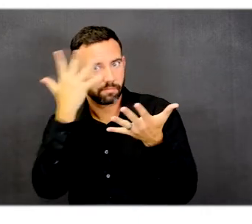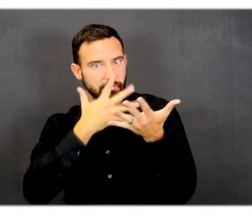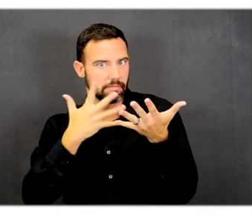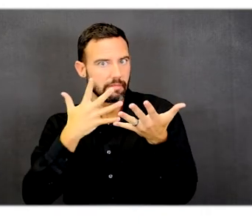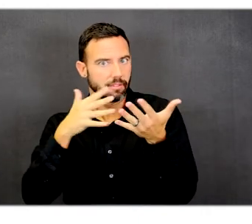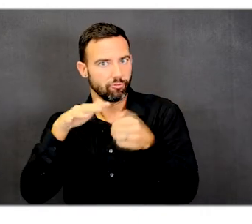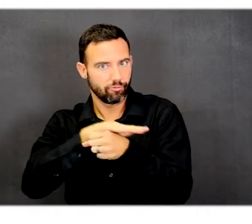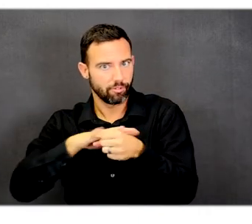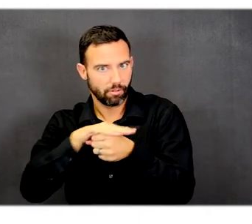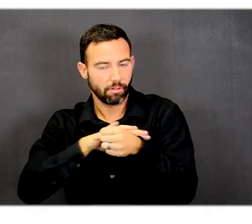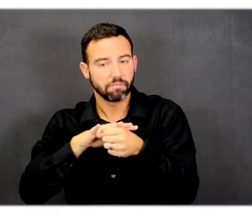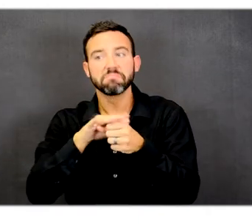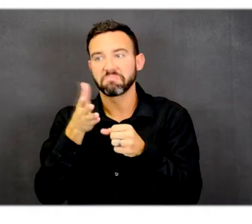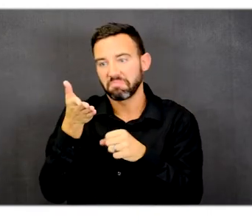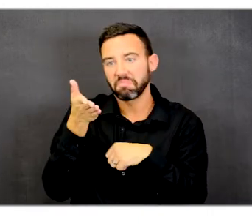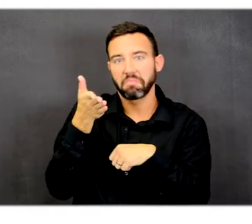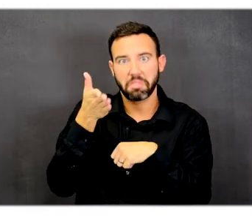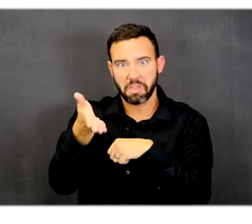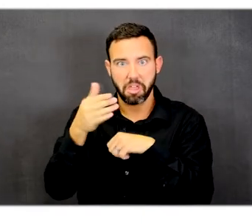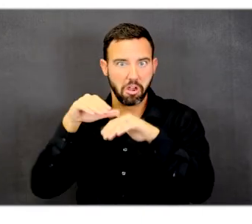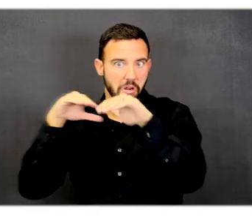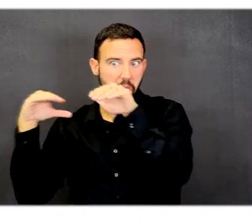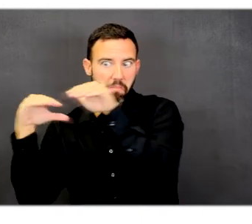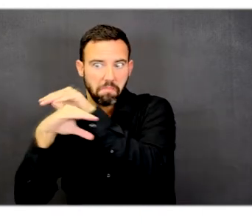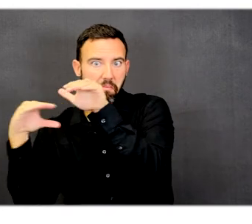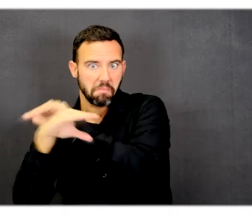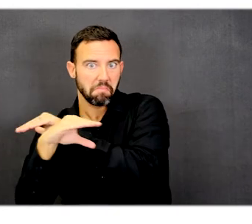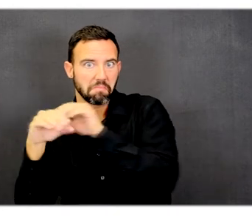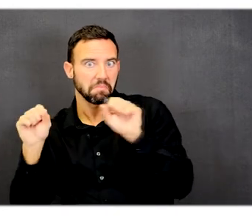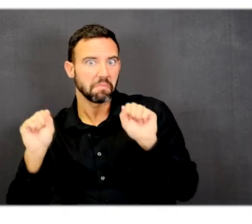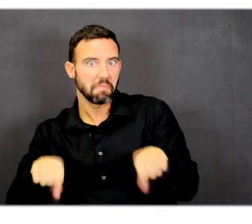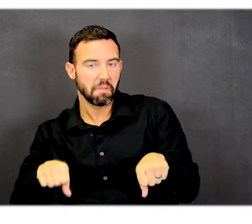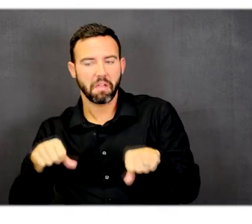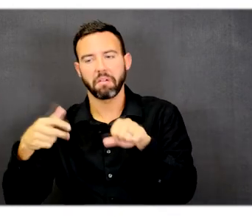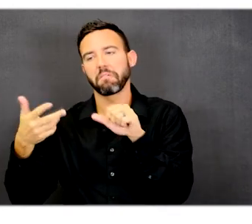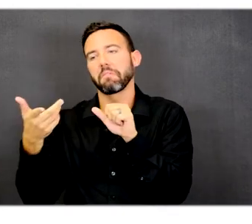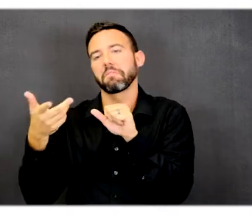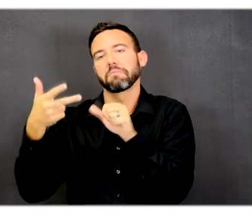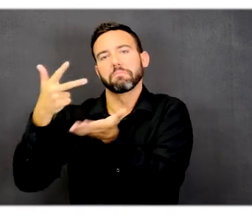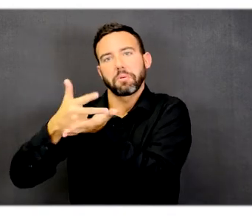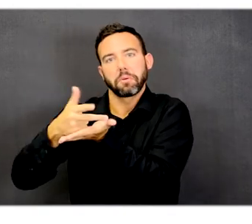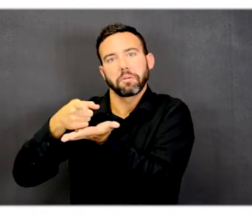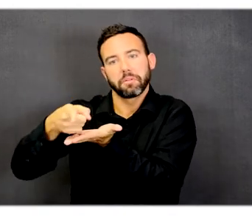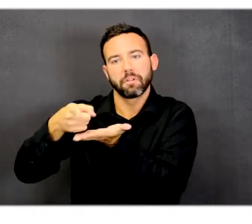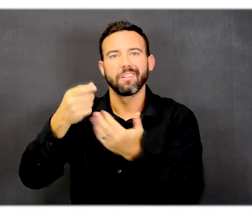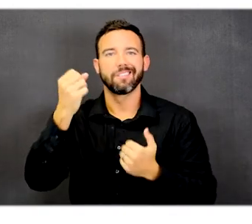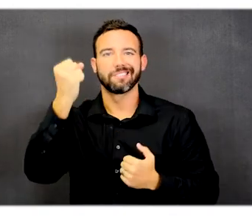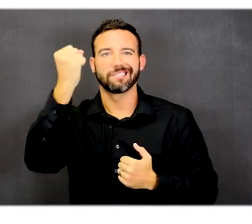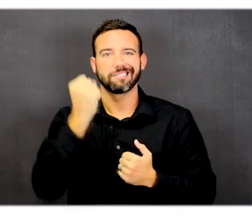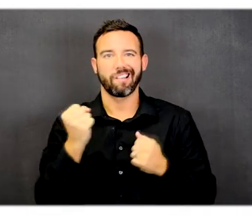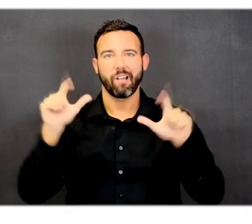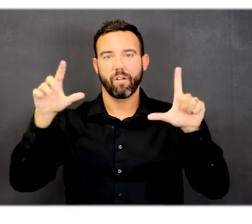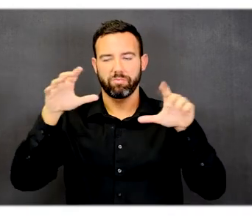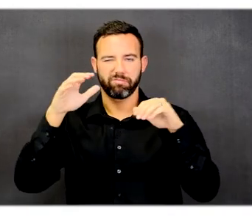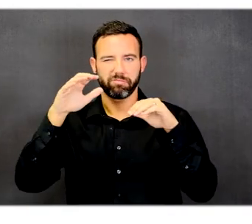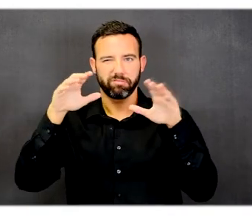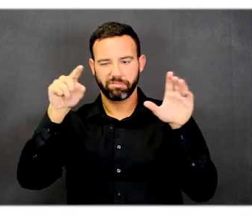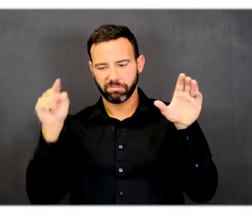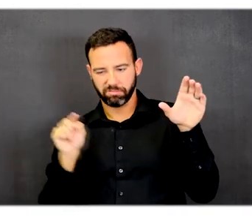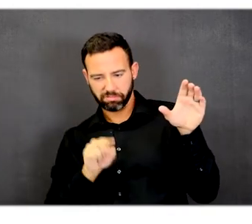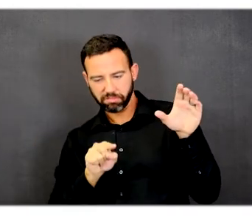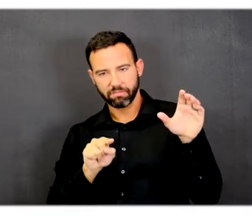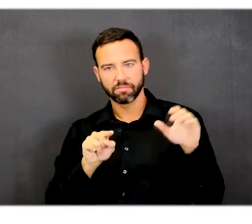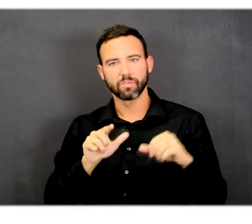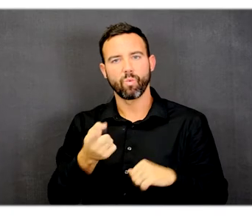There is accessible parking to access those activities and on the south side of the warehouse, there is a single